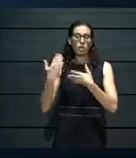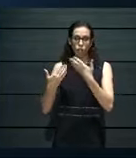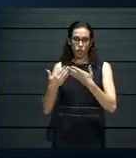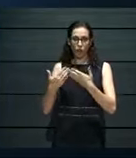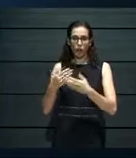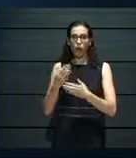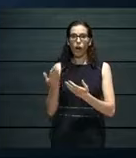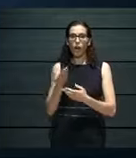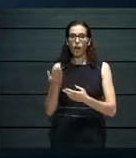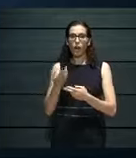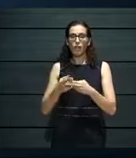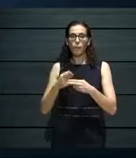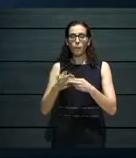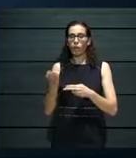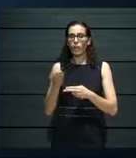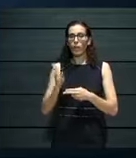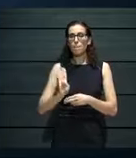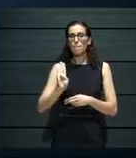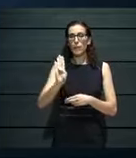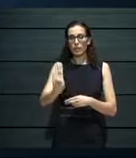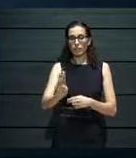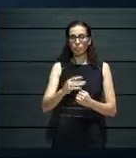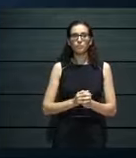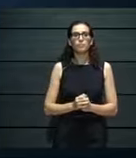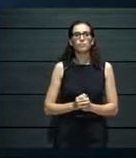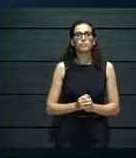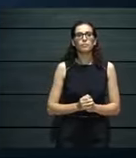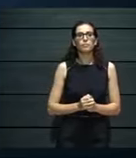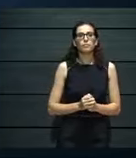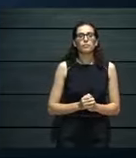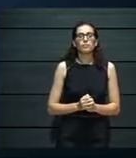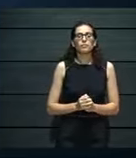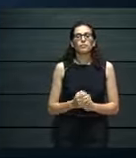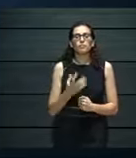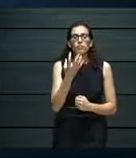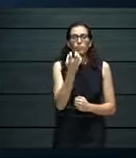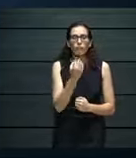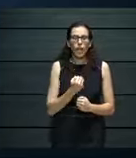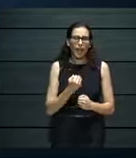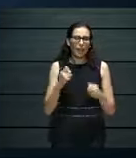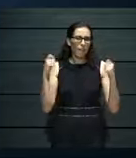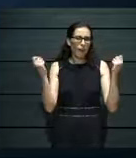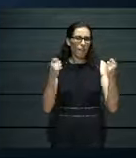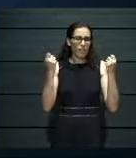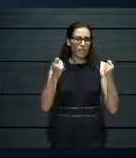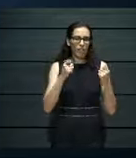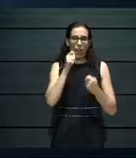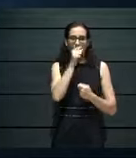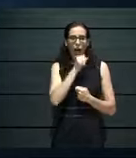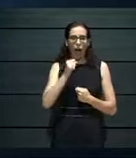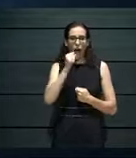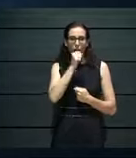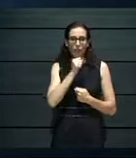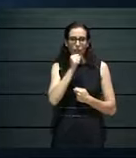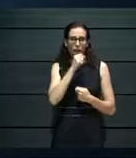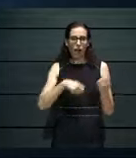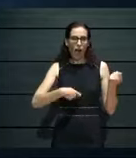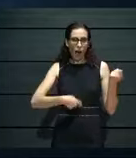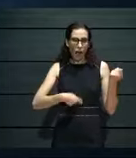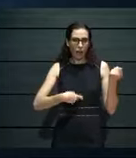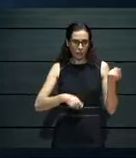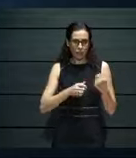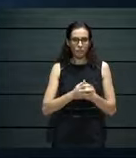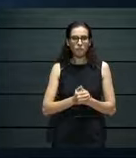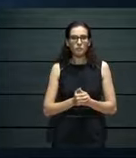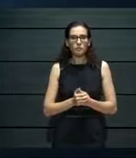Then we had, we had Anafest. And I would like to share some insights with you here, because it was quite interesting